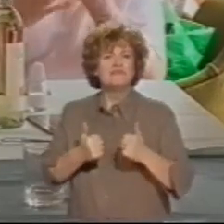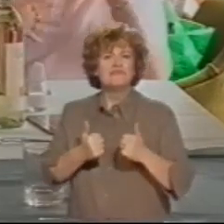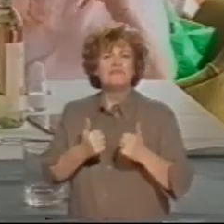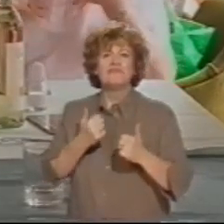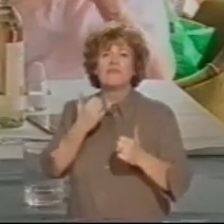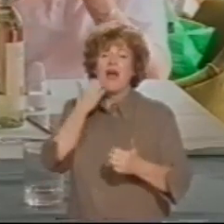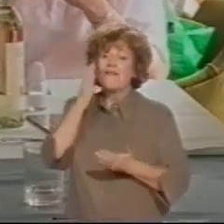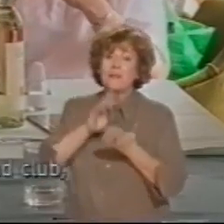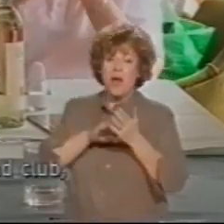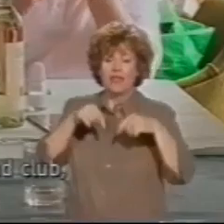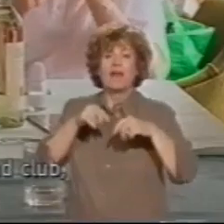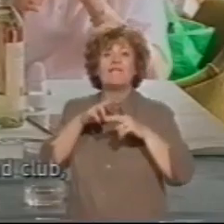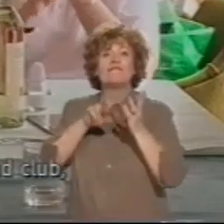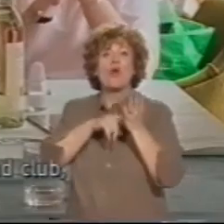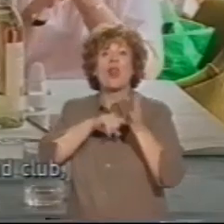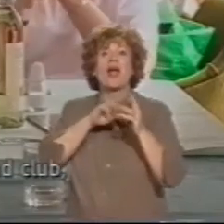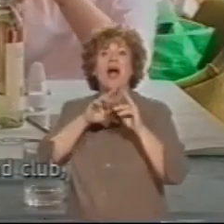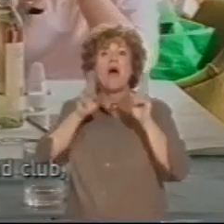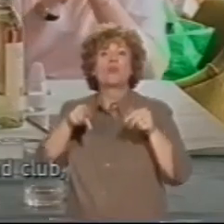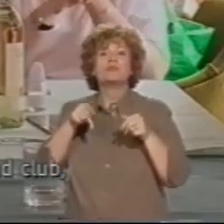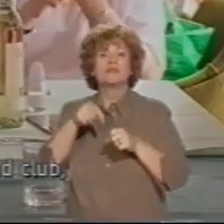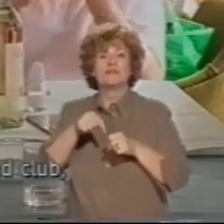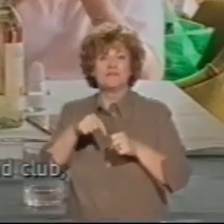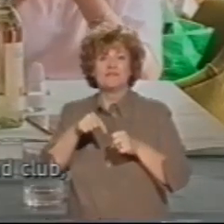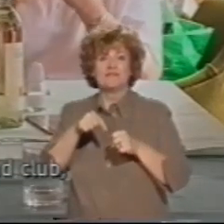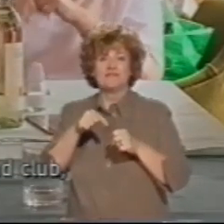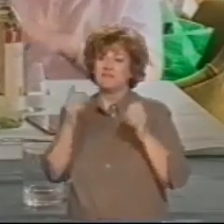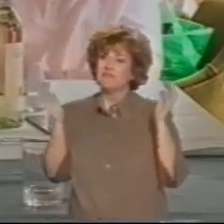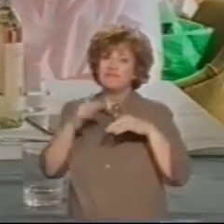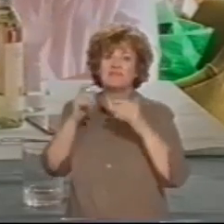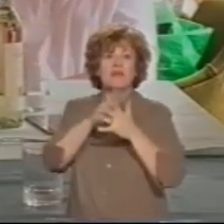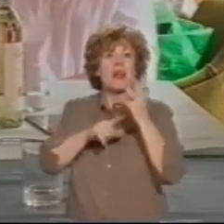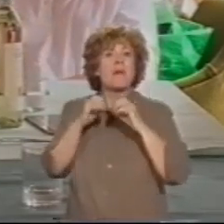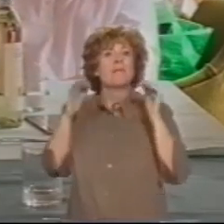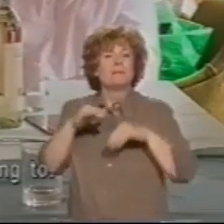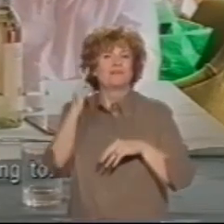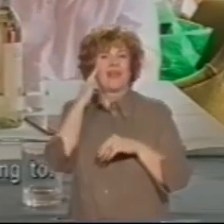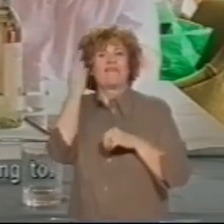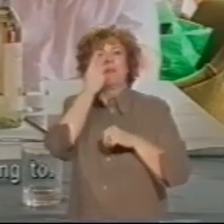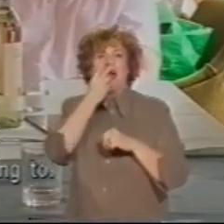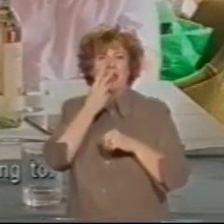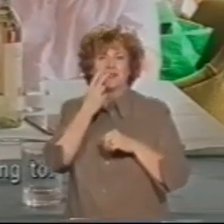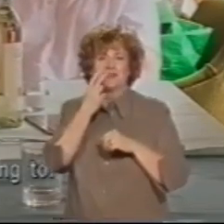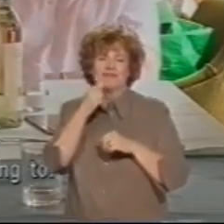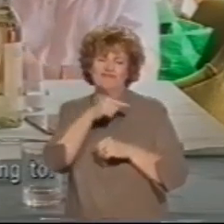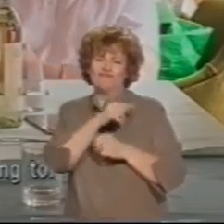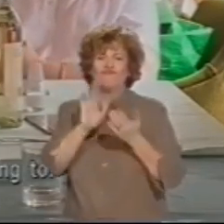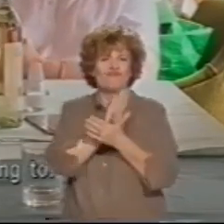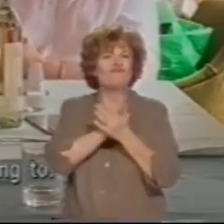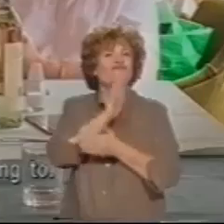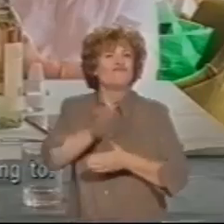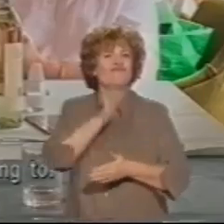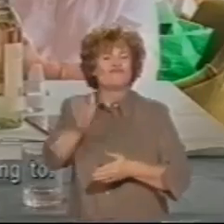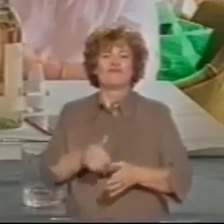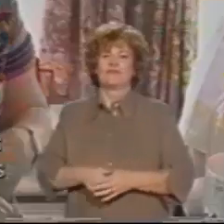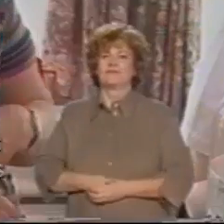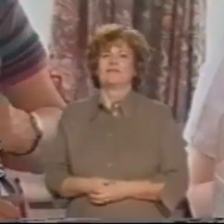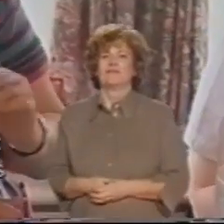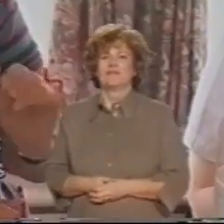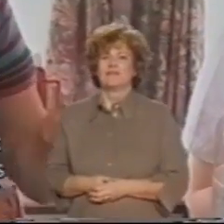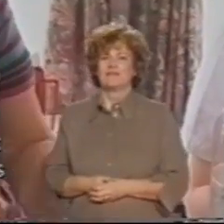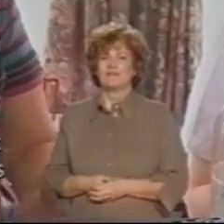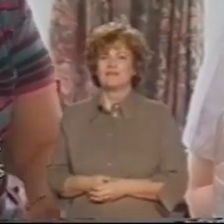Foley House holds a deaf-blind club which she thoroughly enjoys coming to.